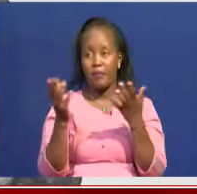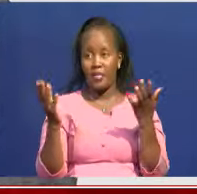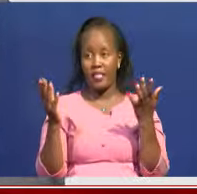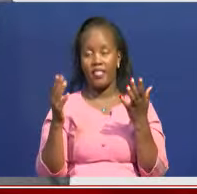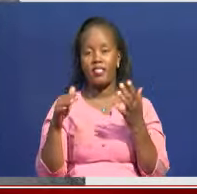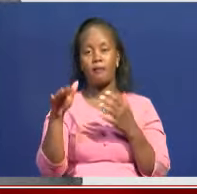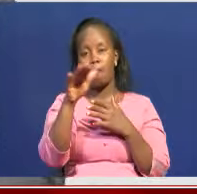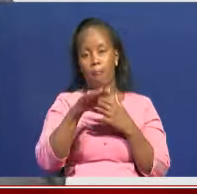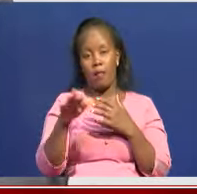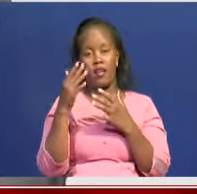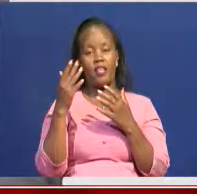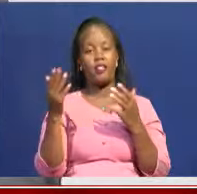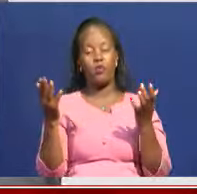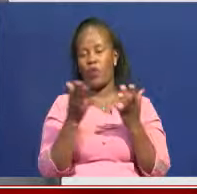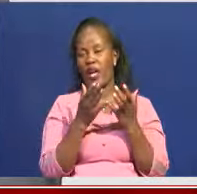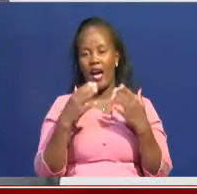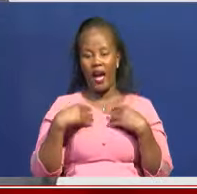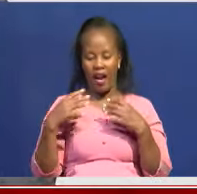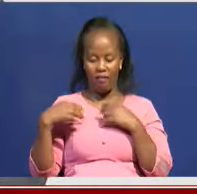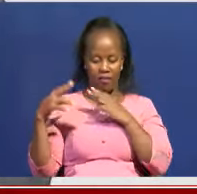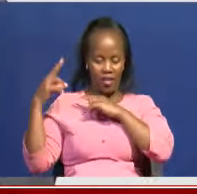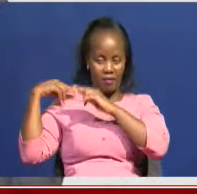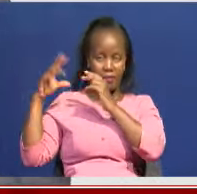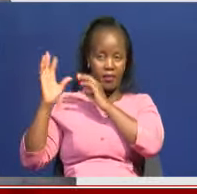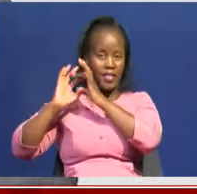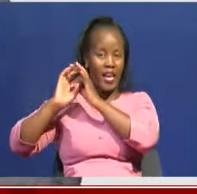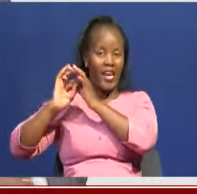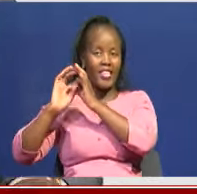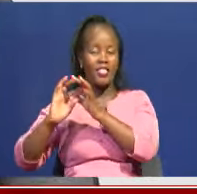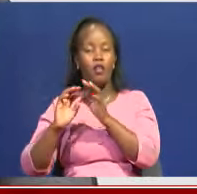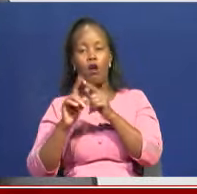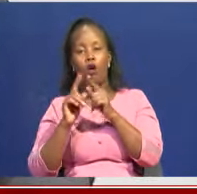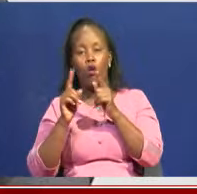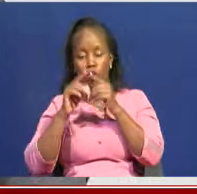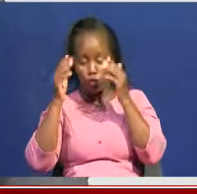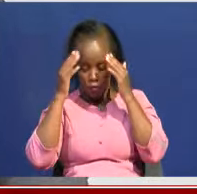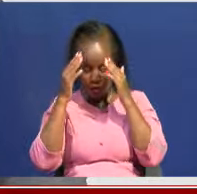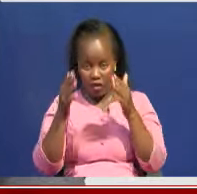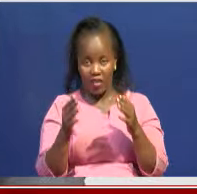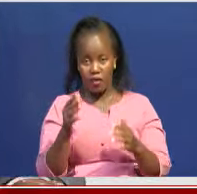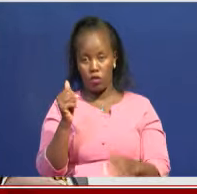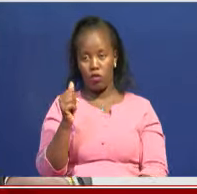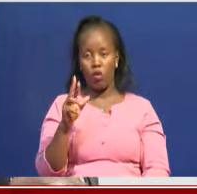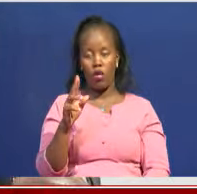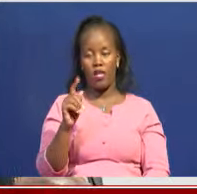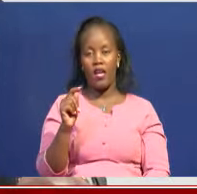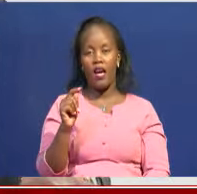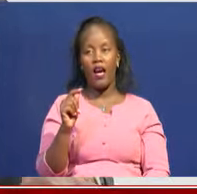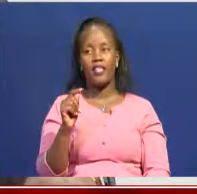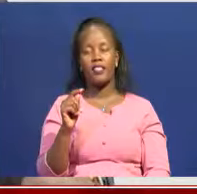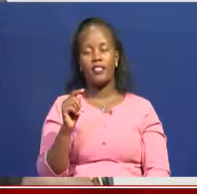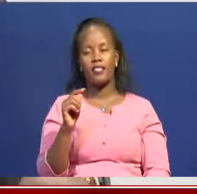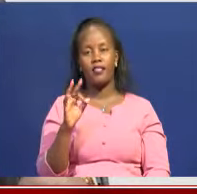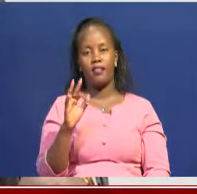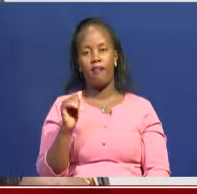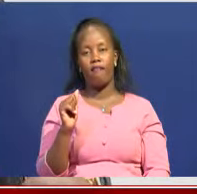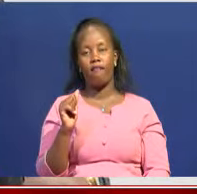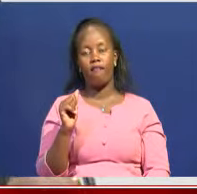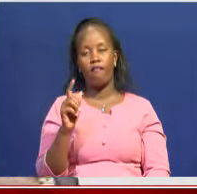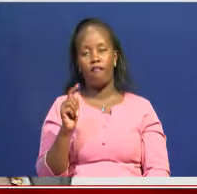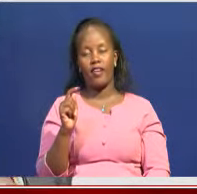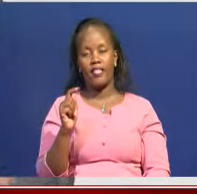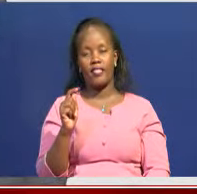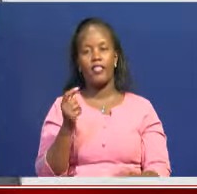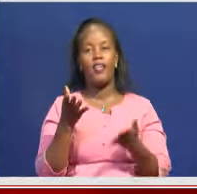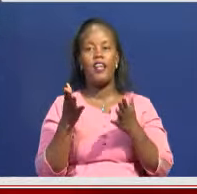the arts as well as heritage, and also we'll be having a special focus on artefact. That is quite an important conversation we are having. Let me